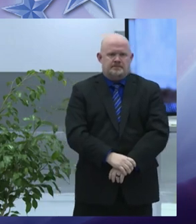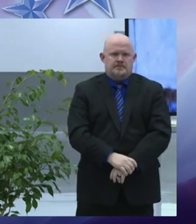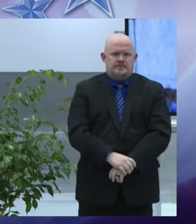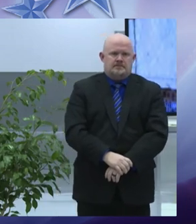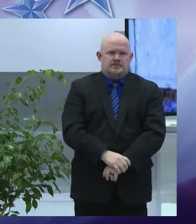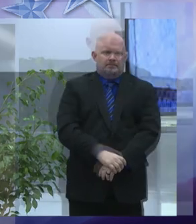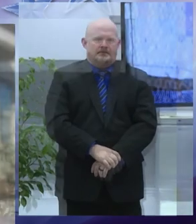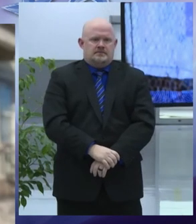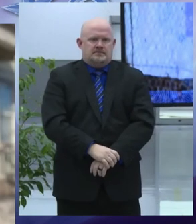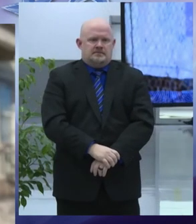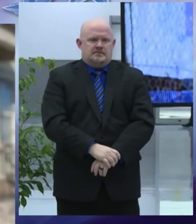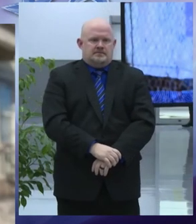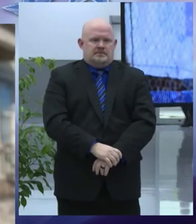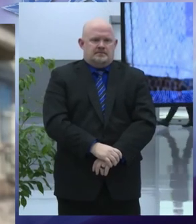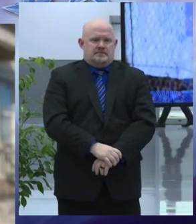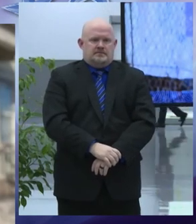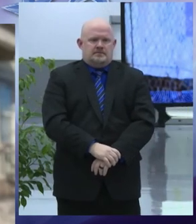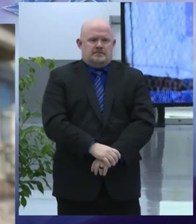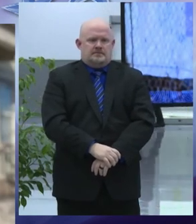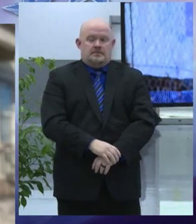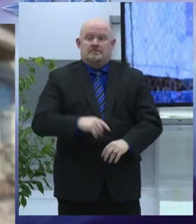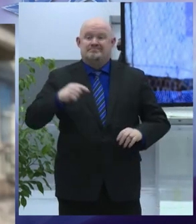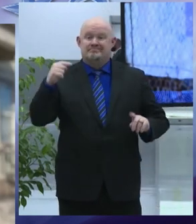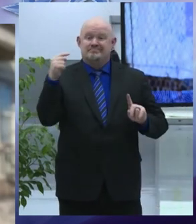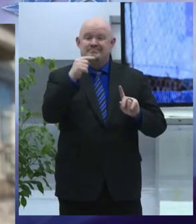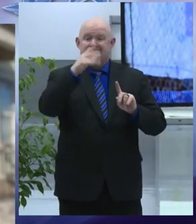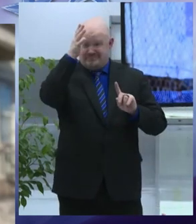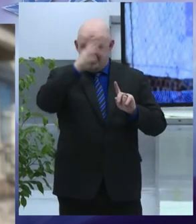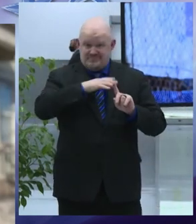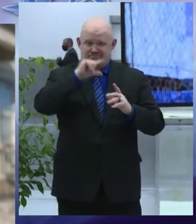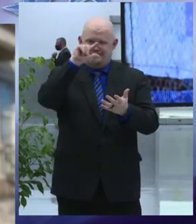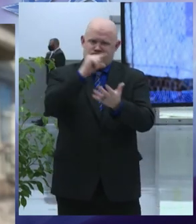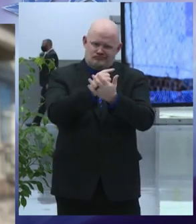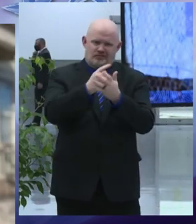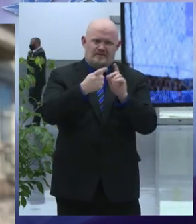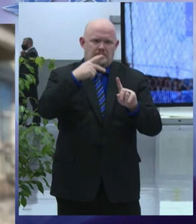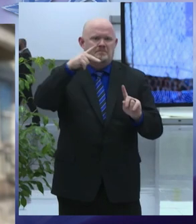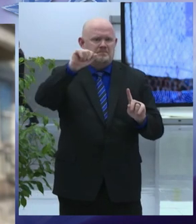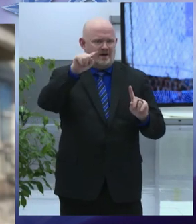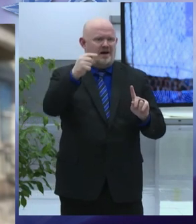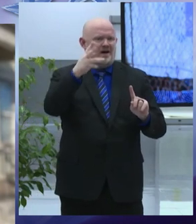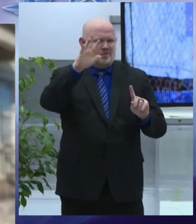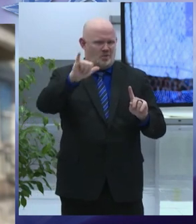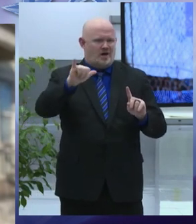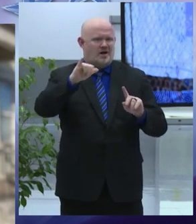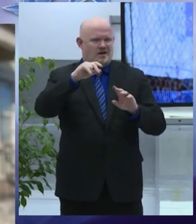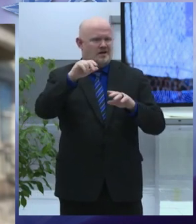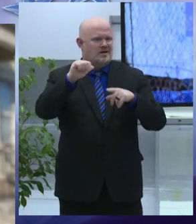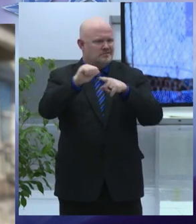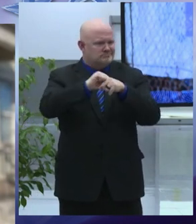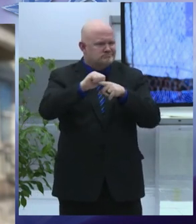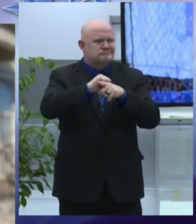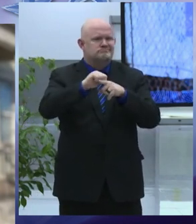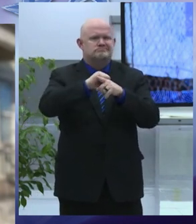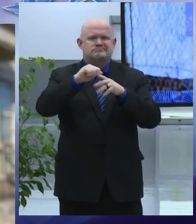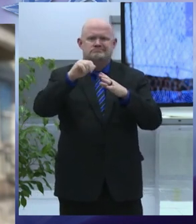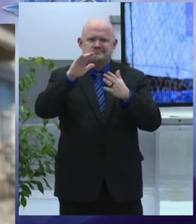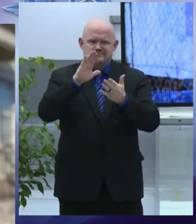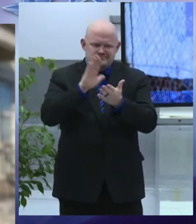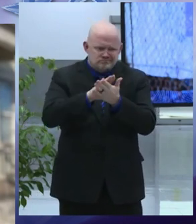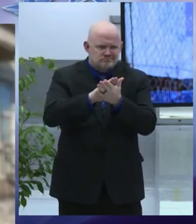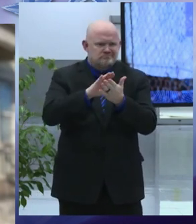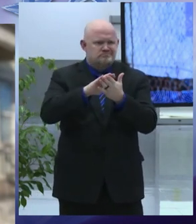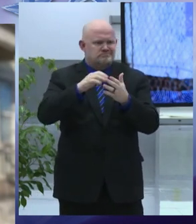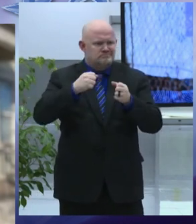three weeks after quay sean graduated from pathways he had an apprenticeship with carpenter's local 277 this 31 year old father has more than